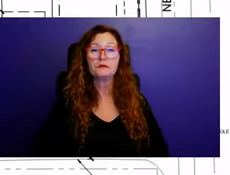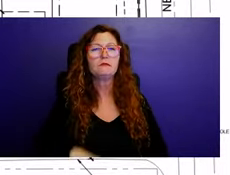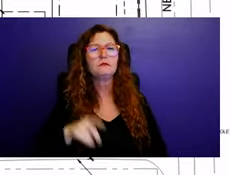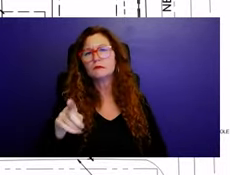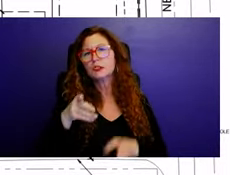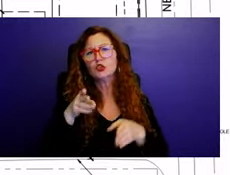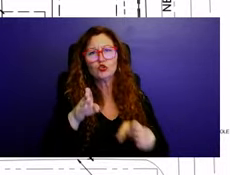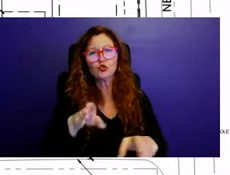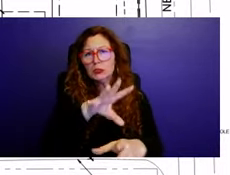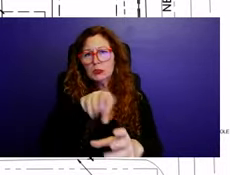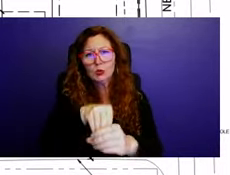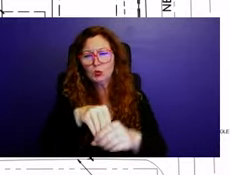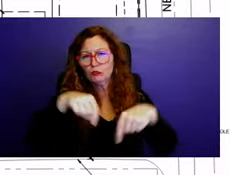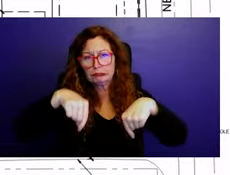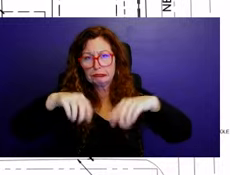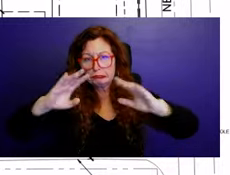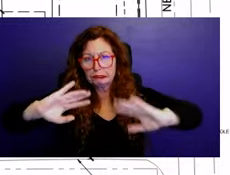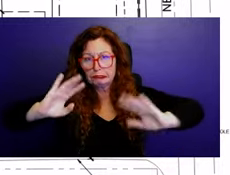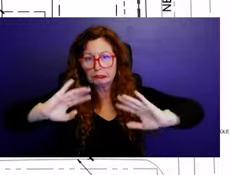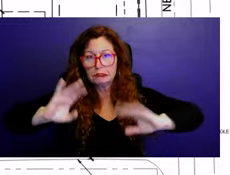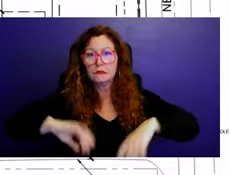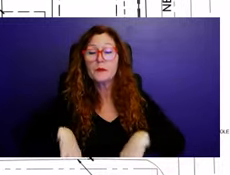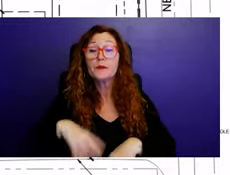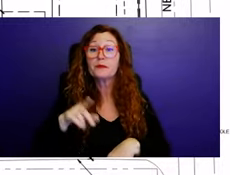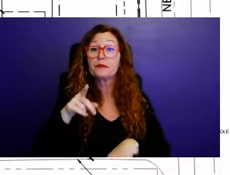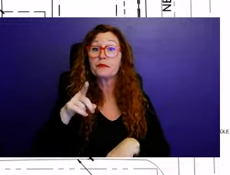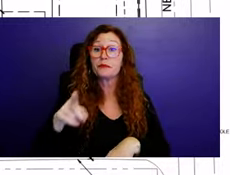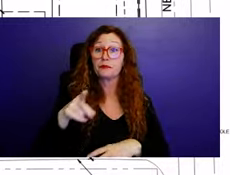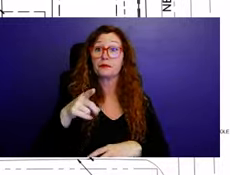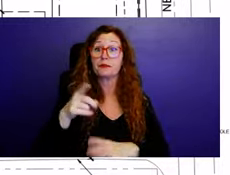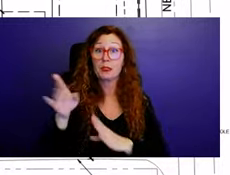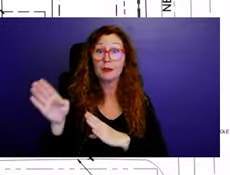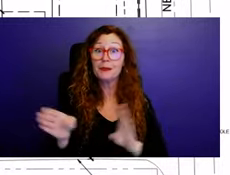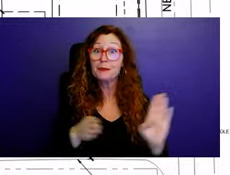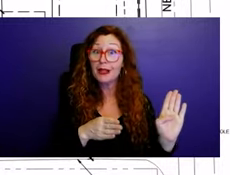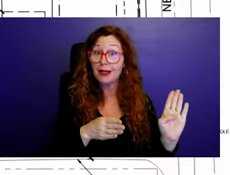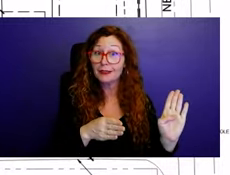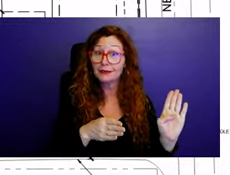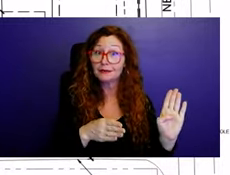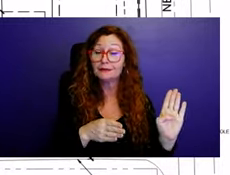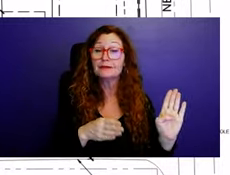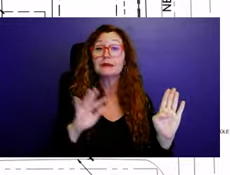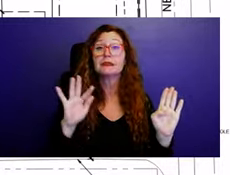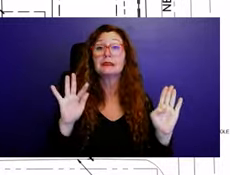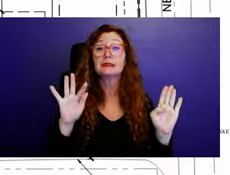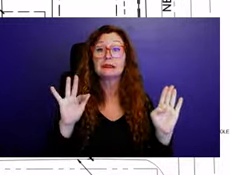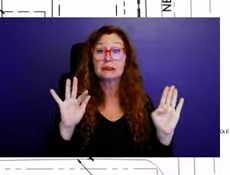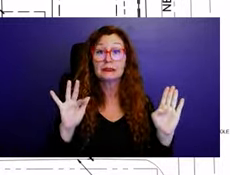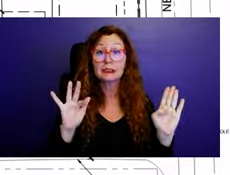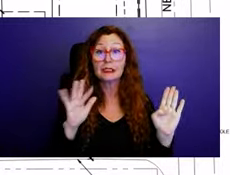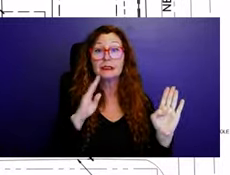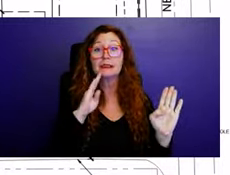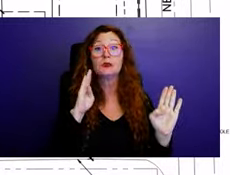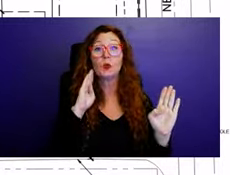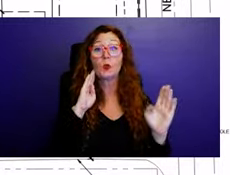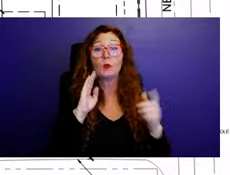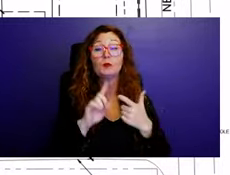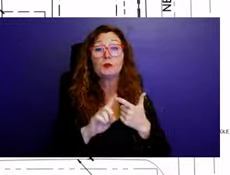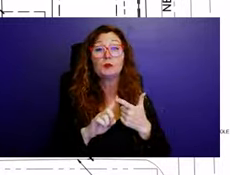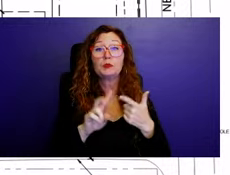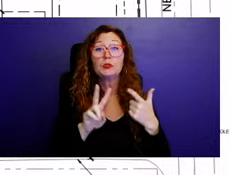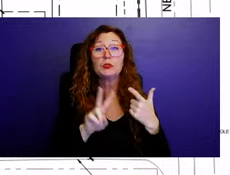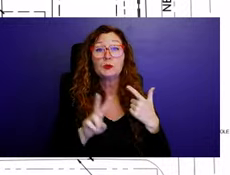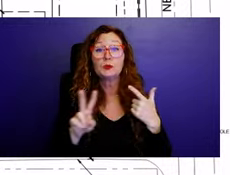Shown here is the master plan for the proposal. The master plan includes 19 single family homes and 22 townhomes. The single family homes